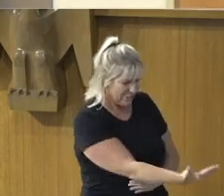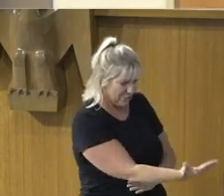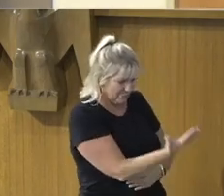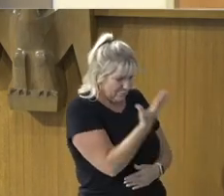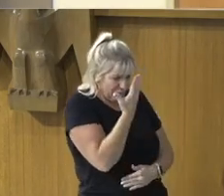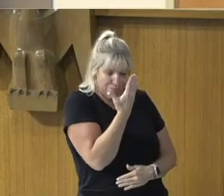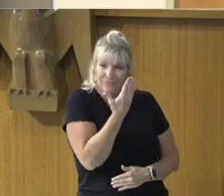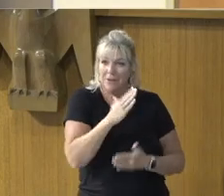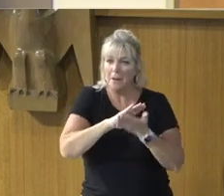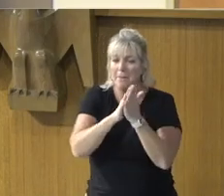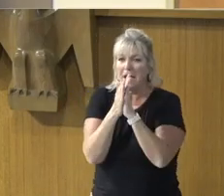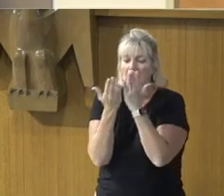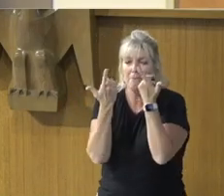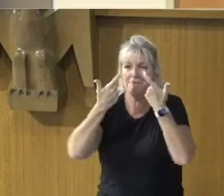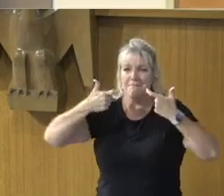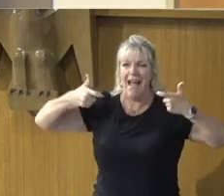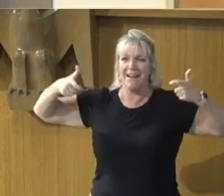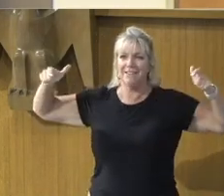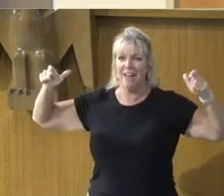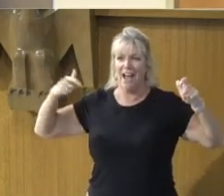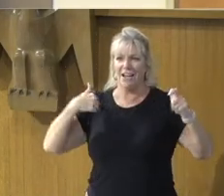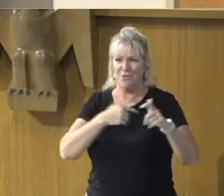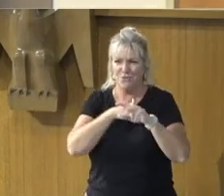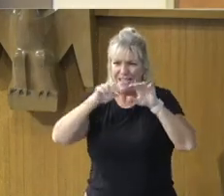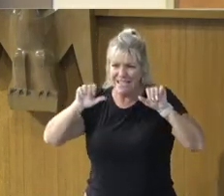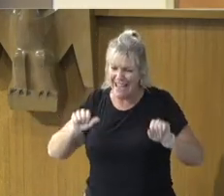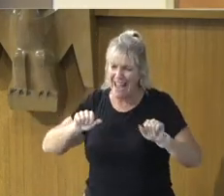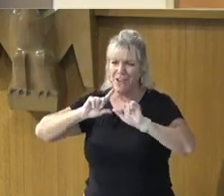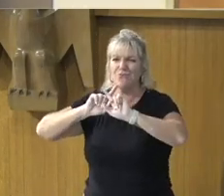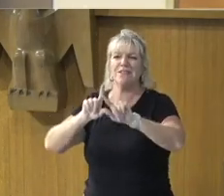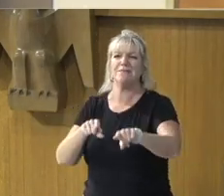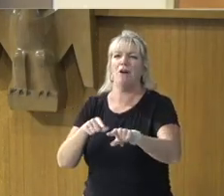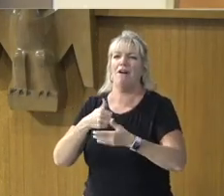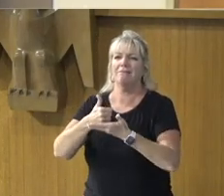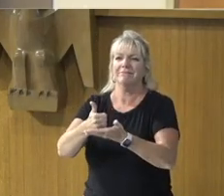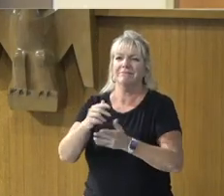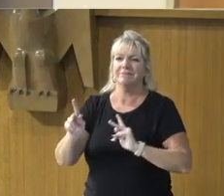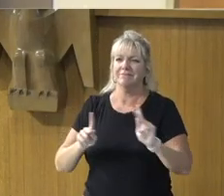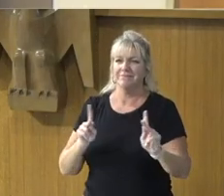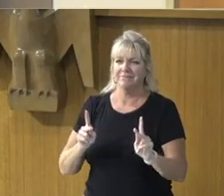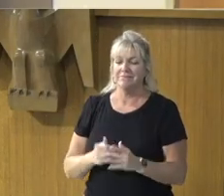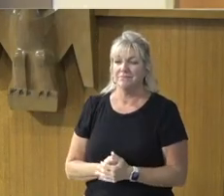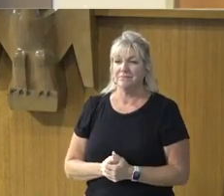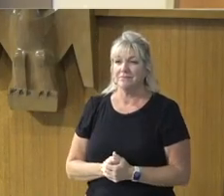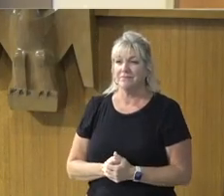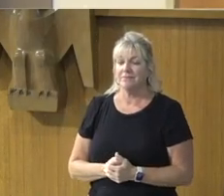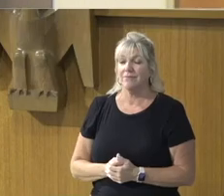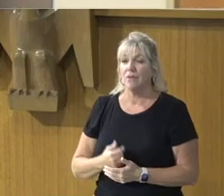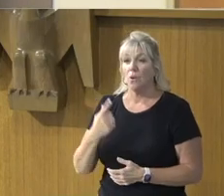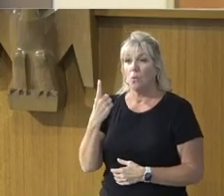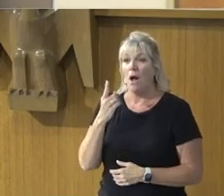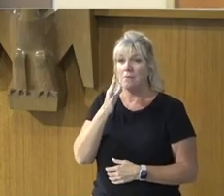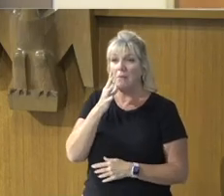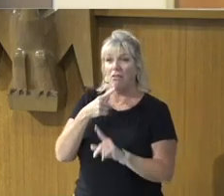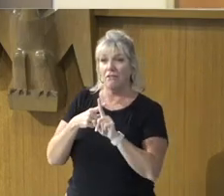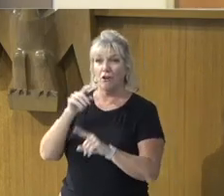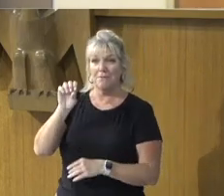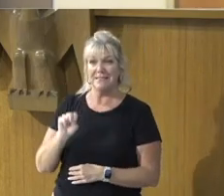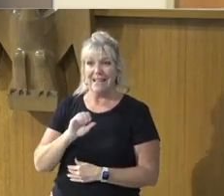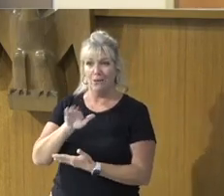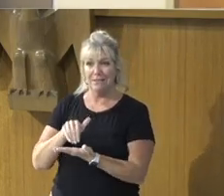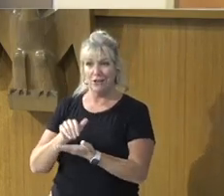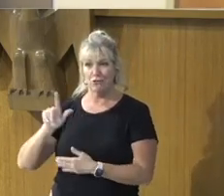view, Magnified, To be true, Of the south central, L.A. Mother, Knew that, Did you see the picture, In the paper,